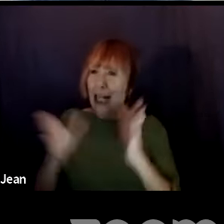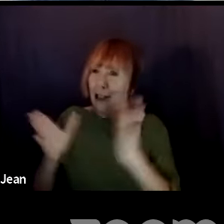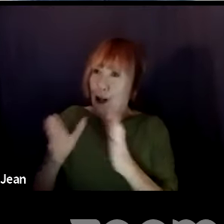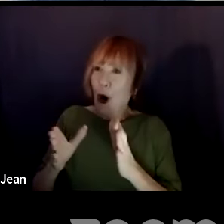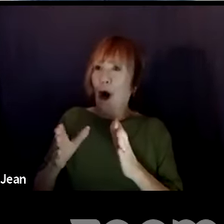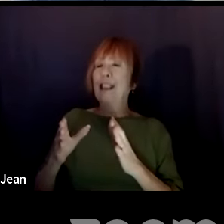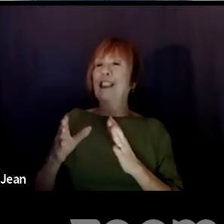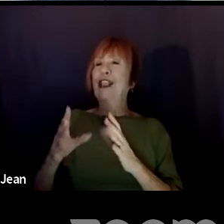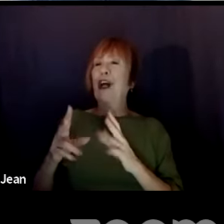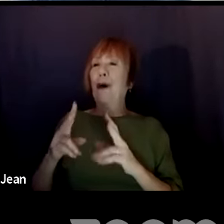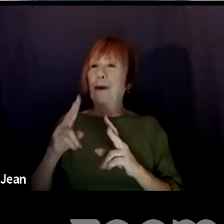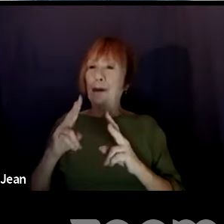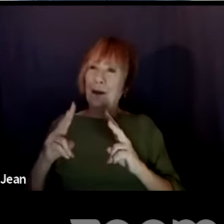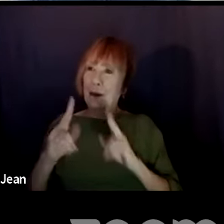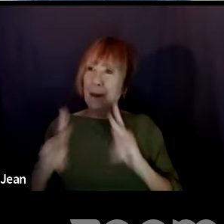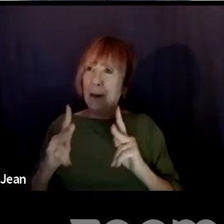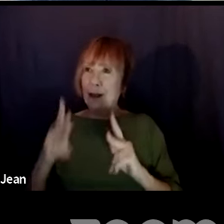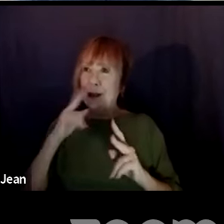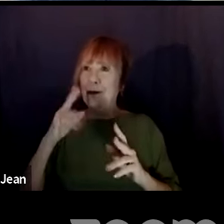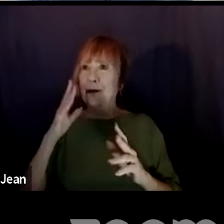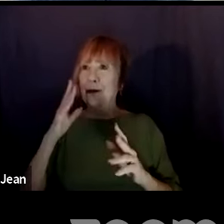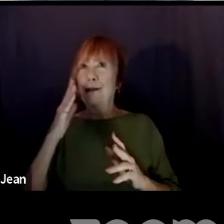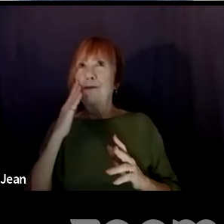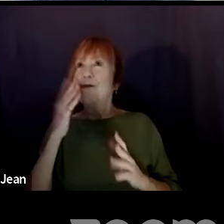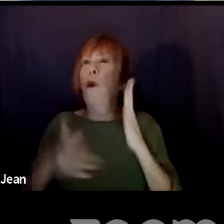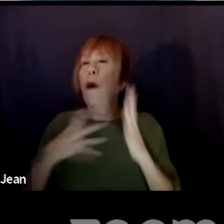actually teach, uh,